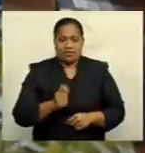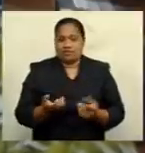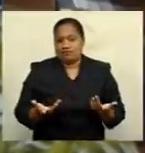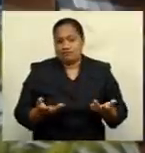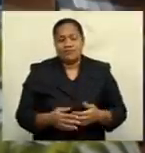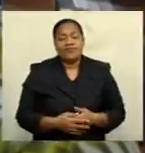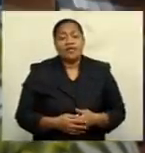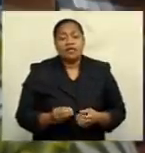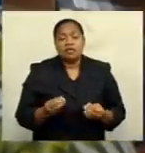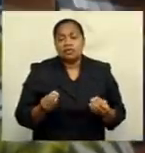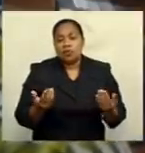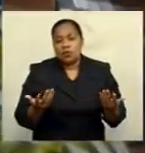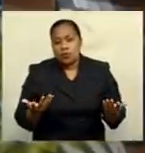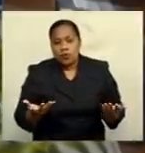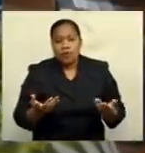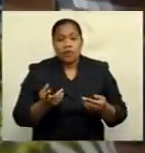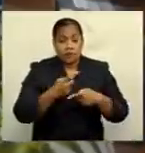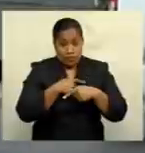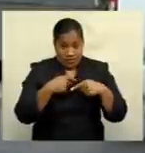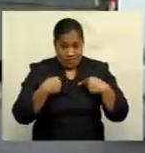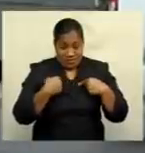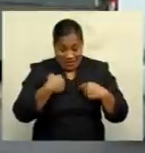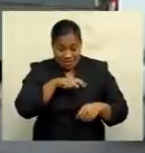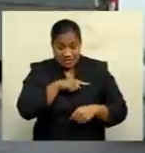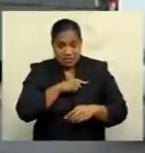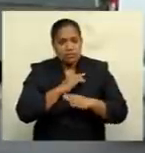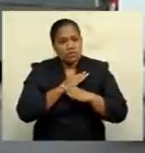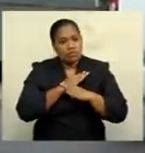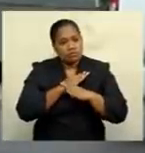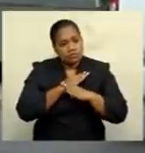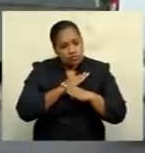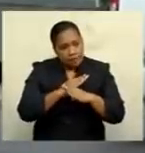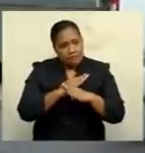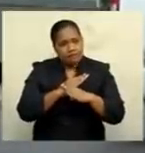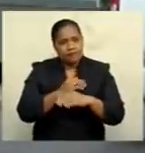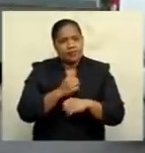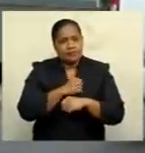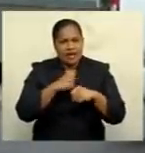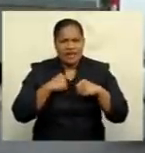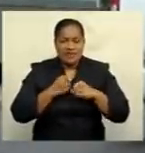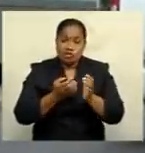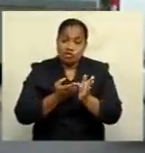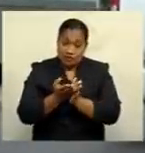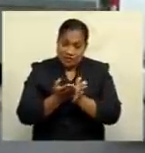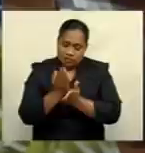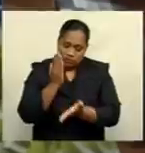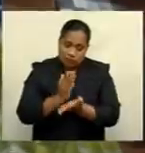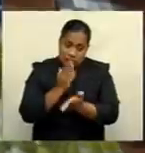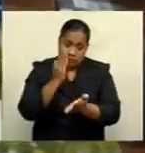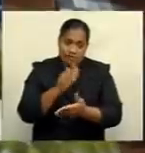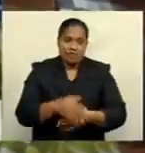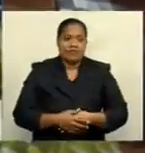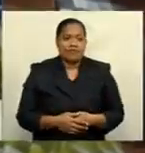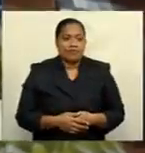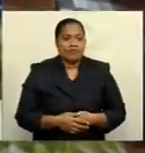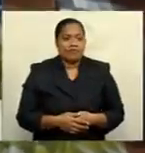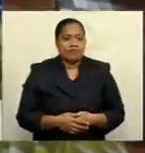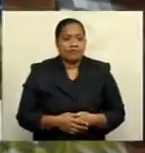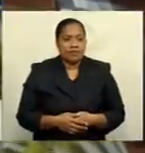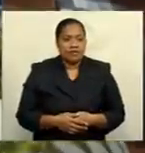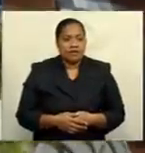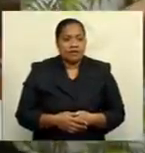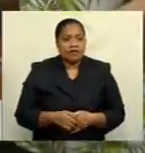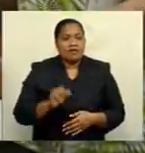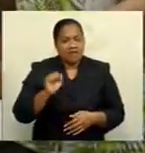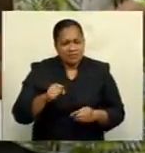So we had to stop our routine services. So with that came challenges as